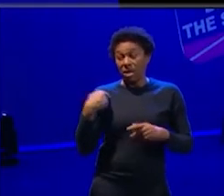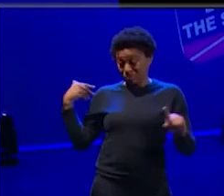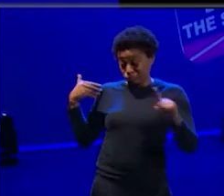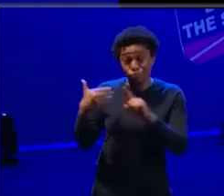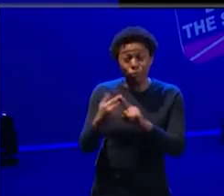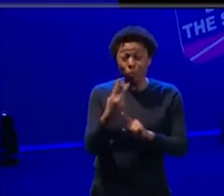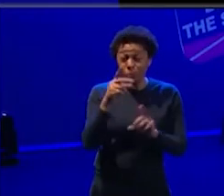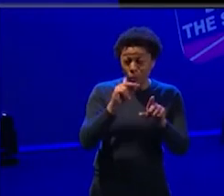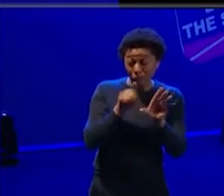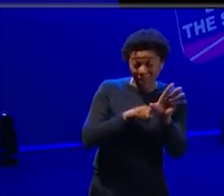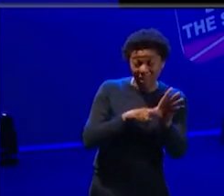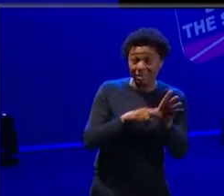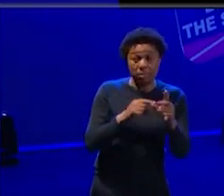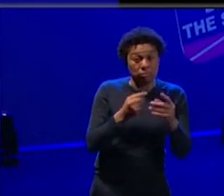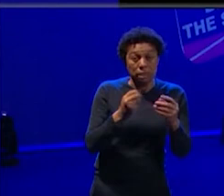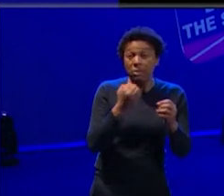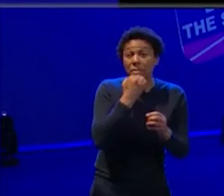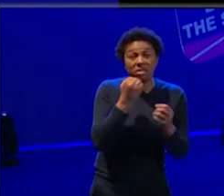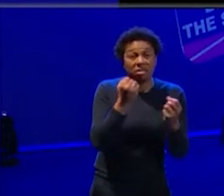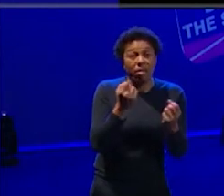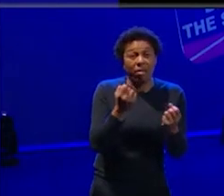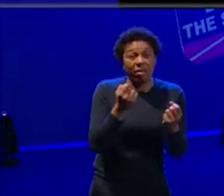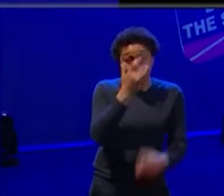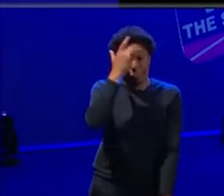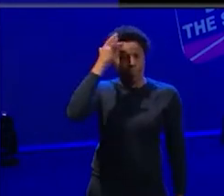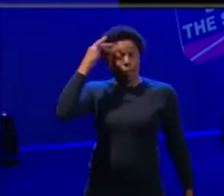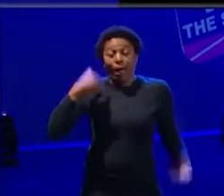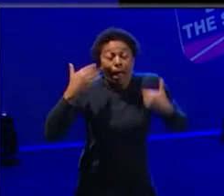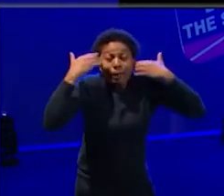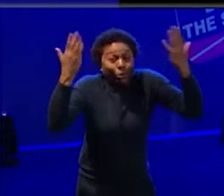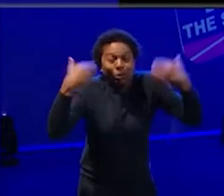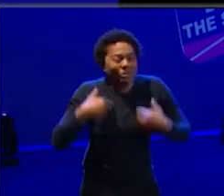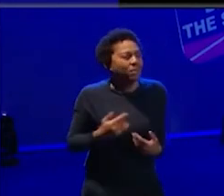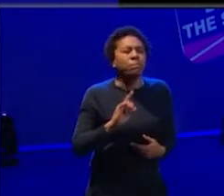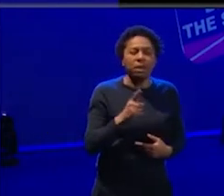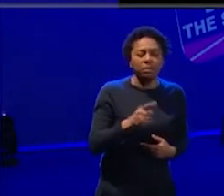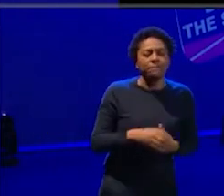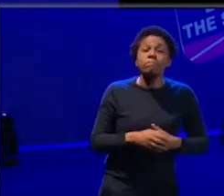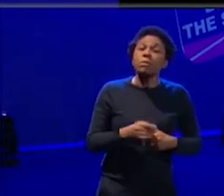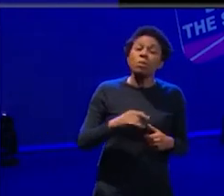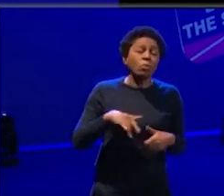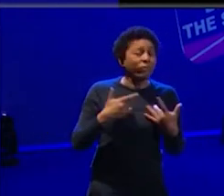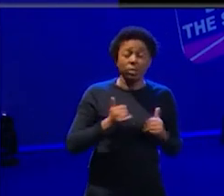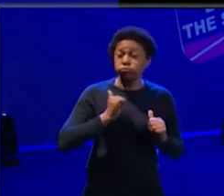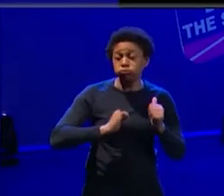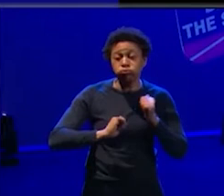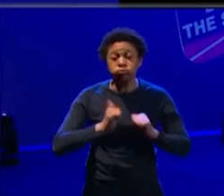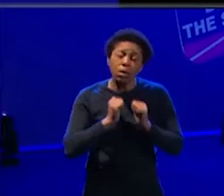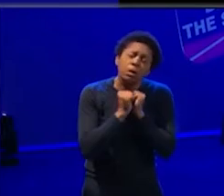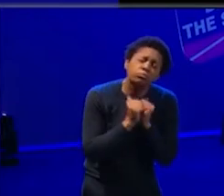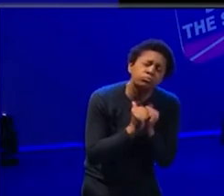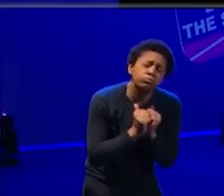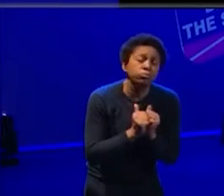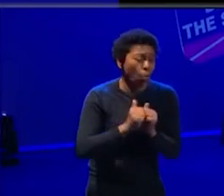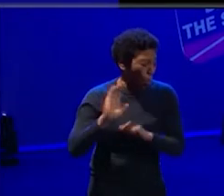not even going to do it, but, um, cause I can't. But the fact is, is that we feel so privileged to have had all of those young people